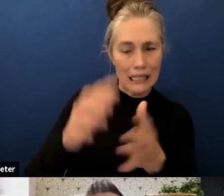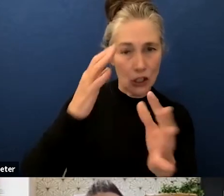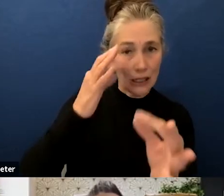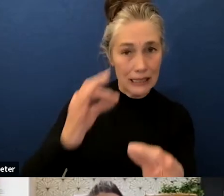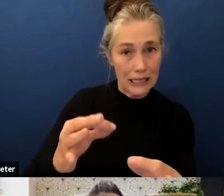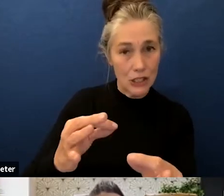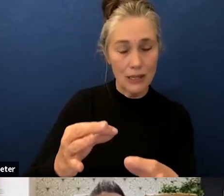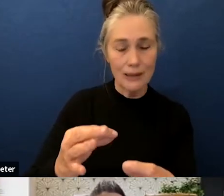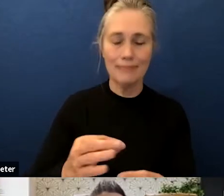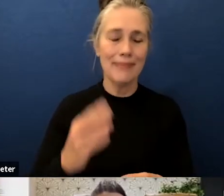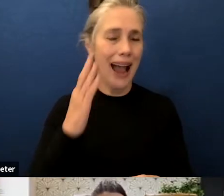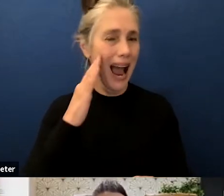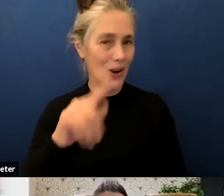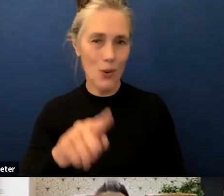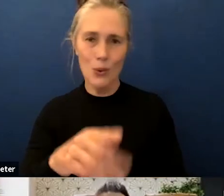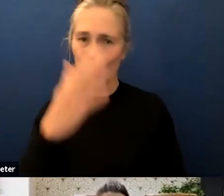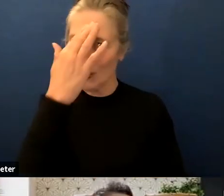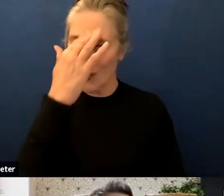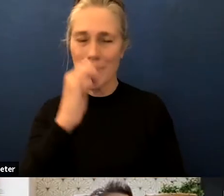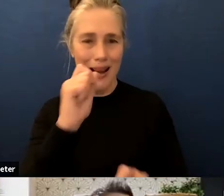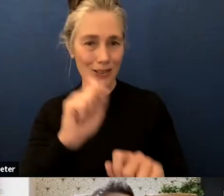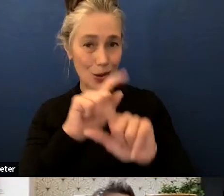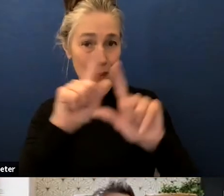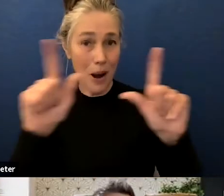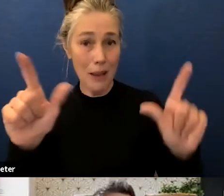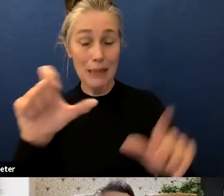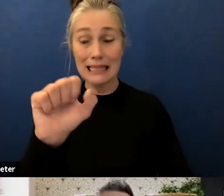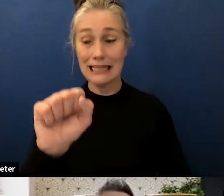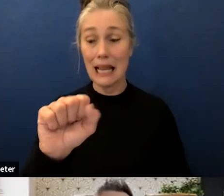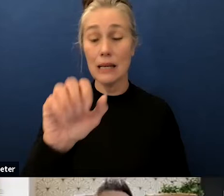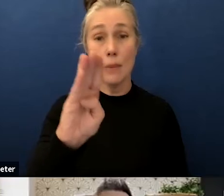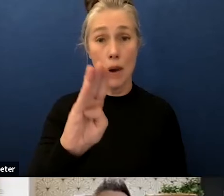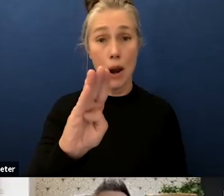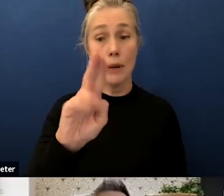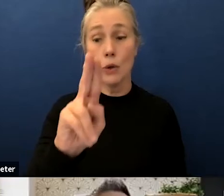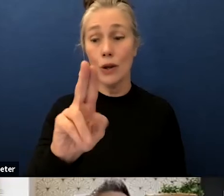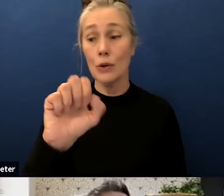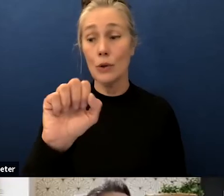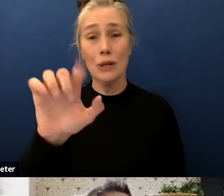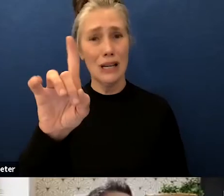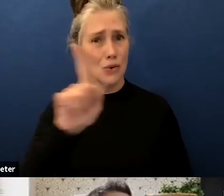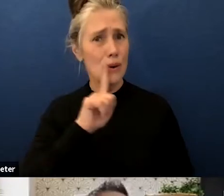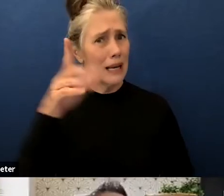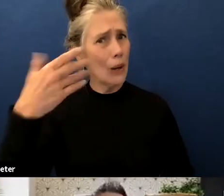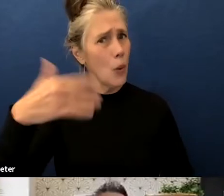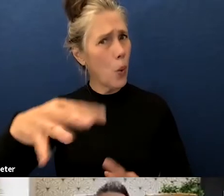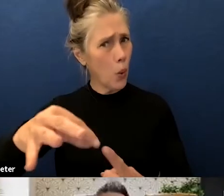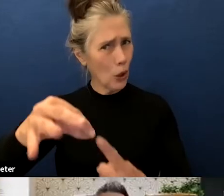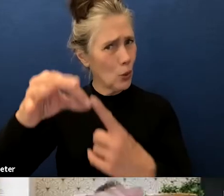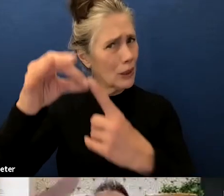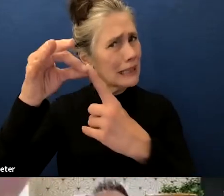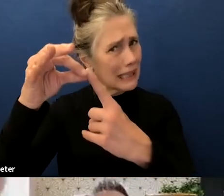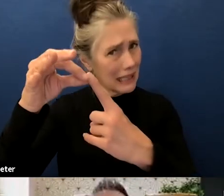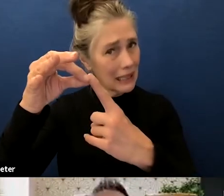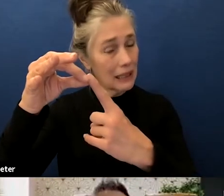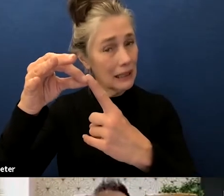uh santa barbara uniform is is unique in the sense of how the overarching boundary